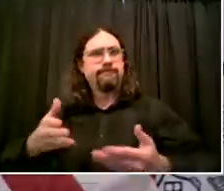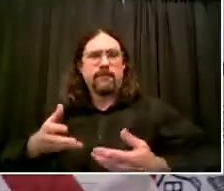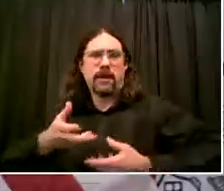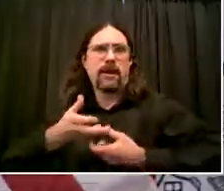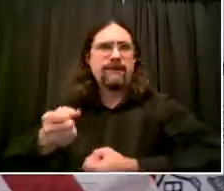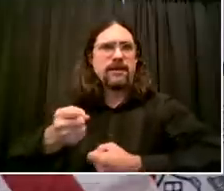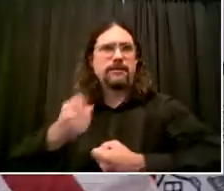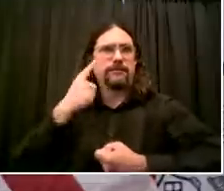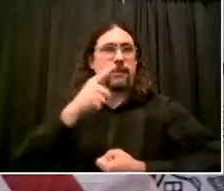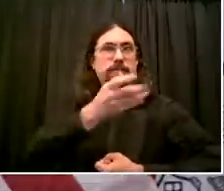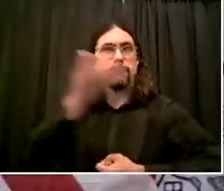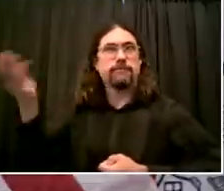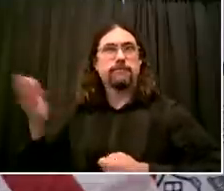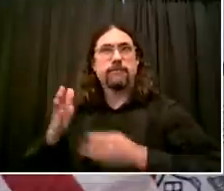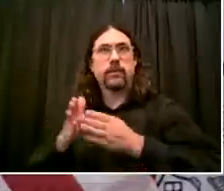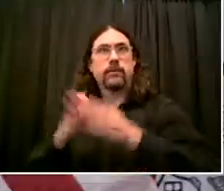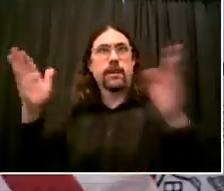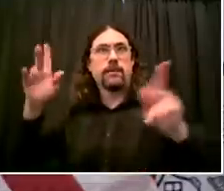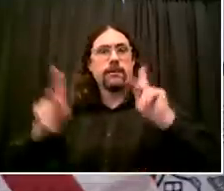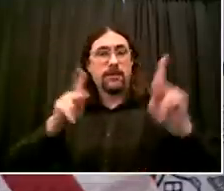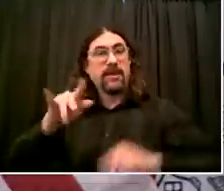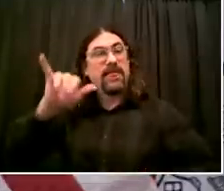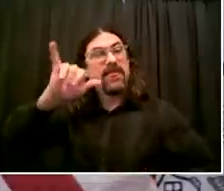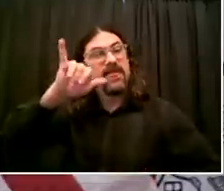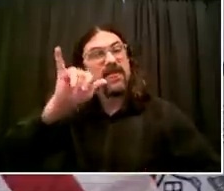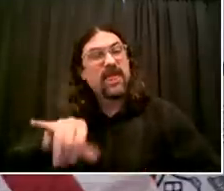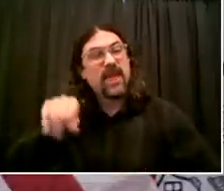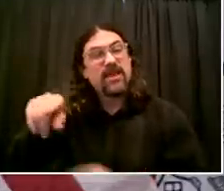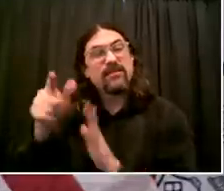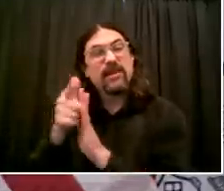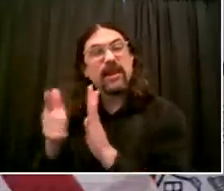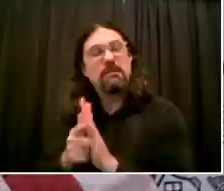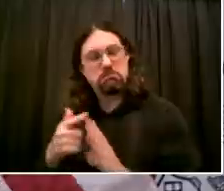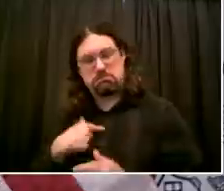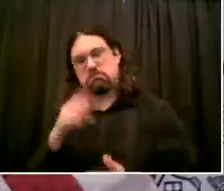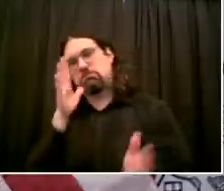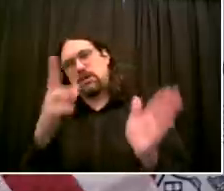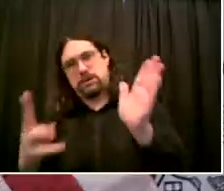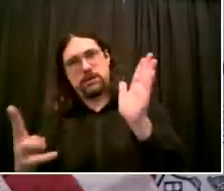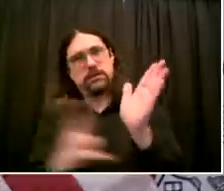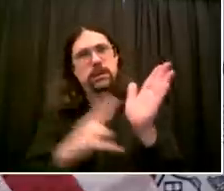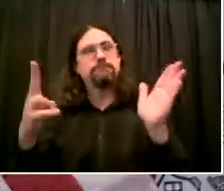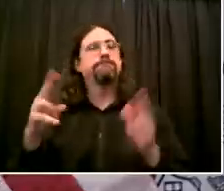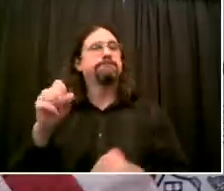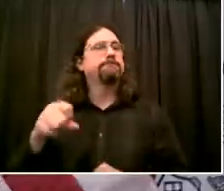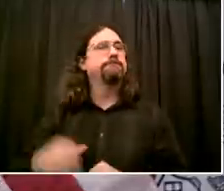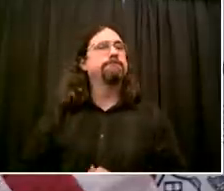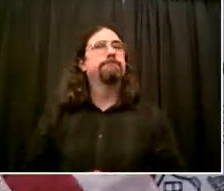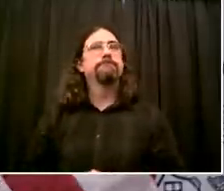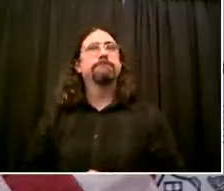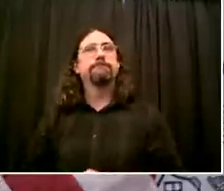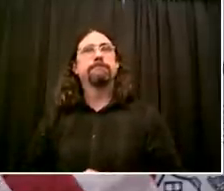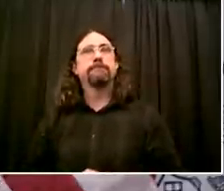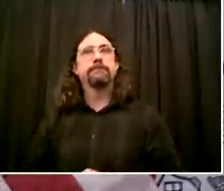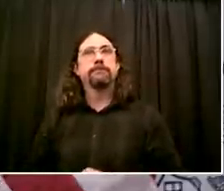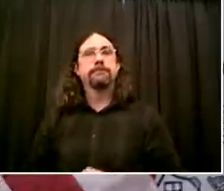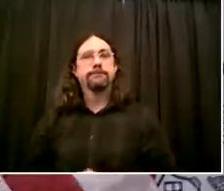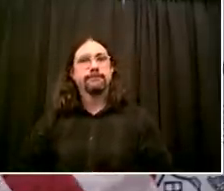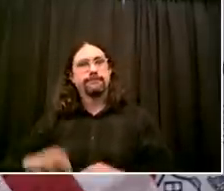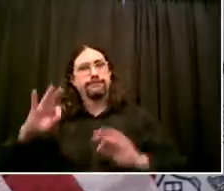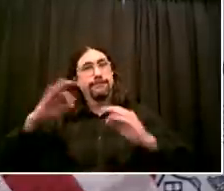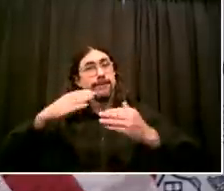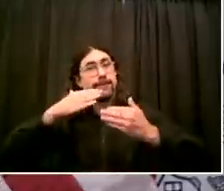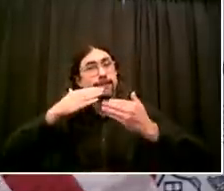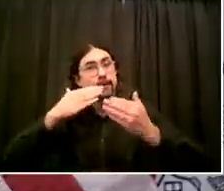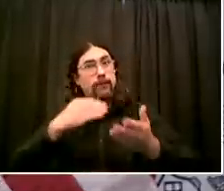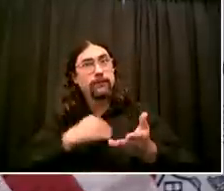Emily, do you have a follow-up? I appreciate you, Mayor. Thank you. Thank you. And let me just break in for one